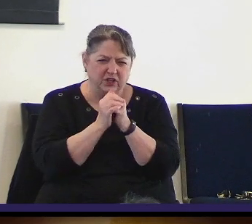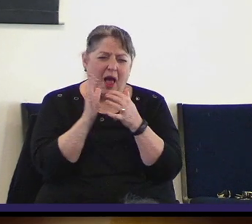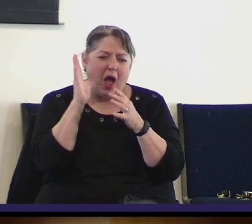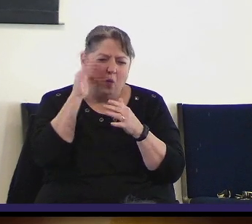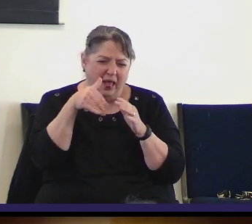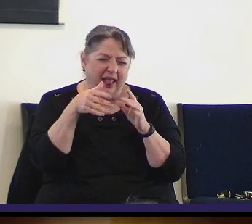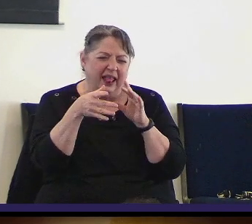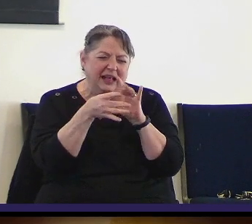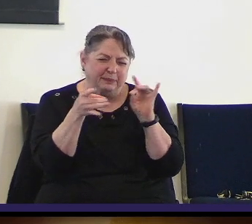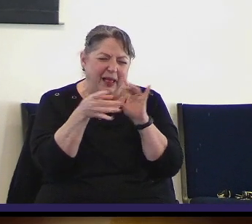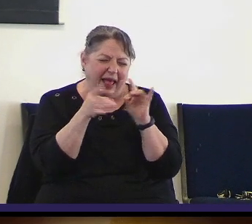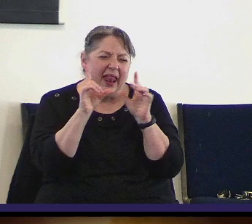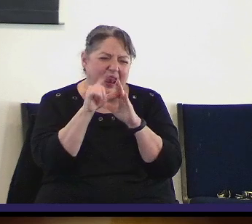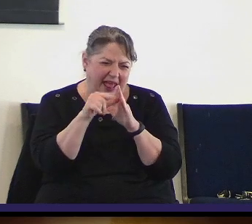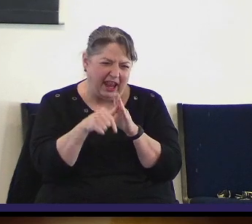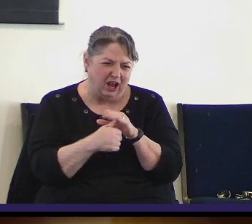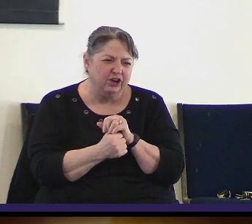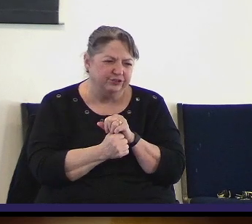couple of minutes.